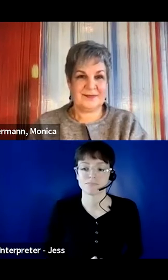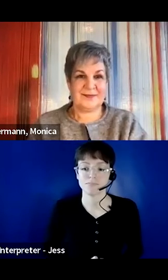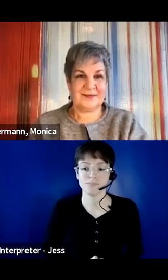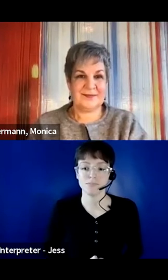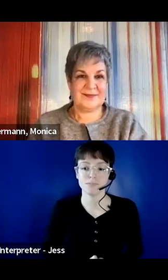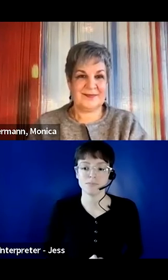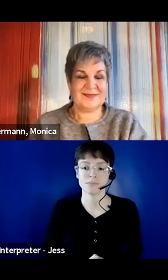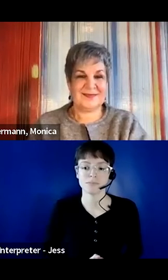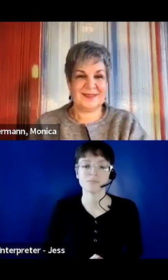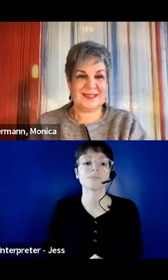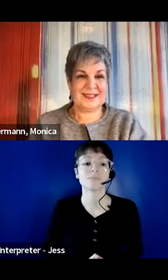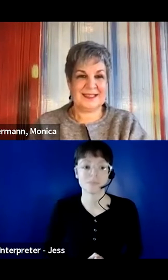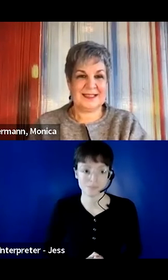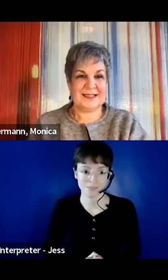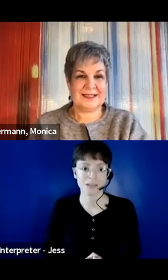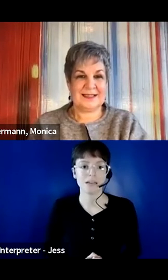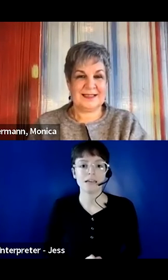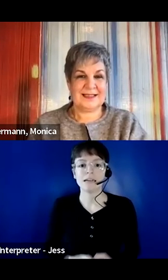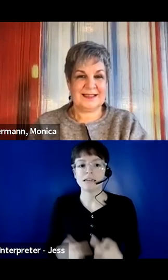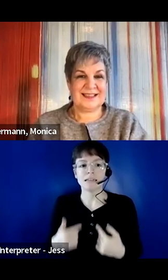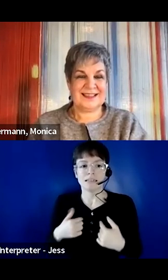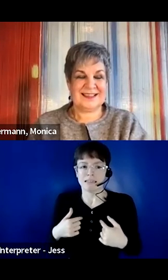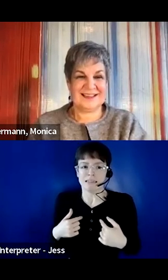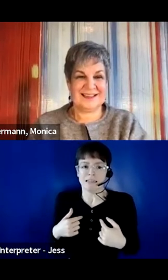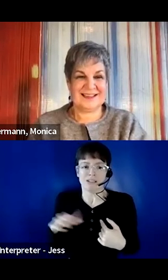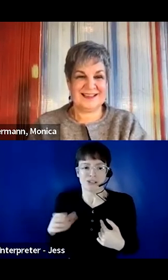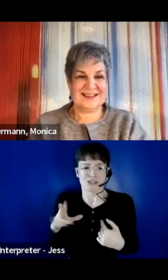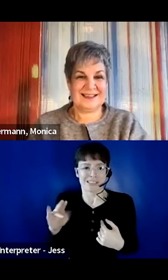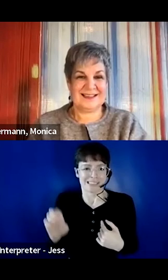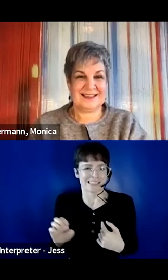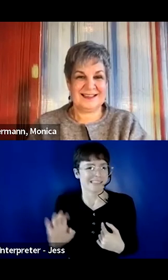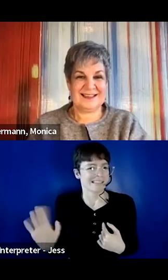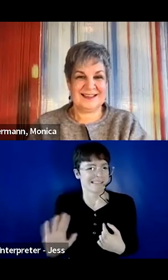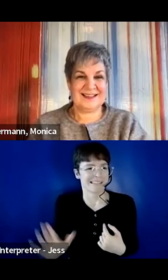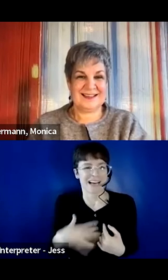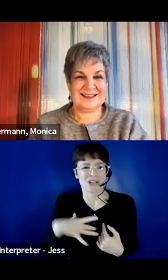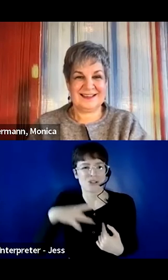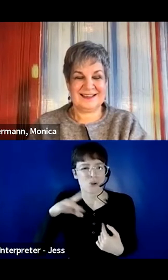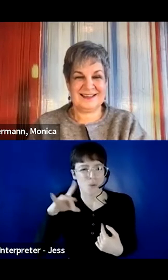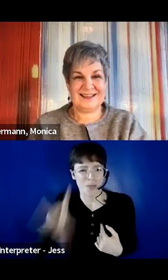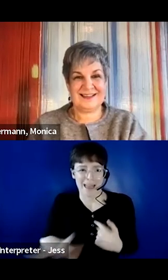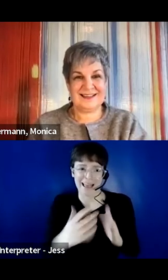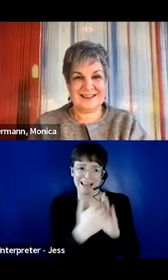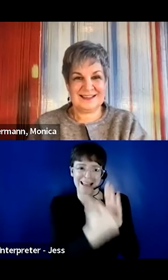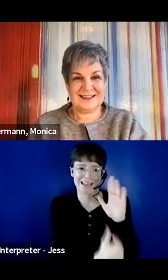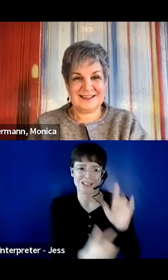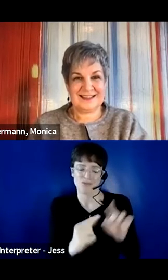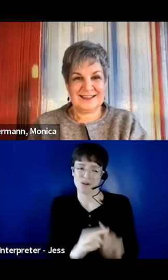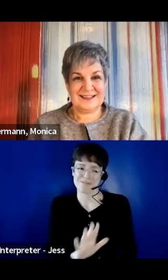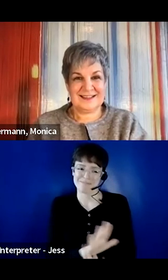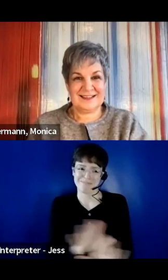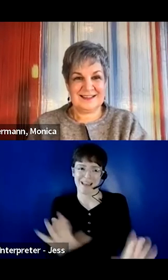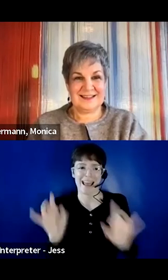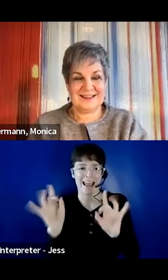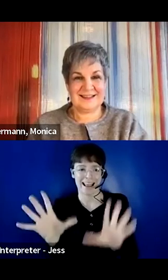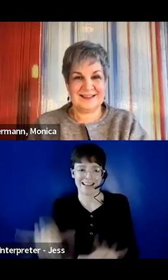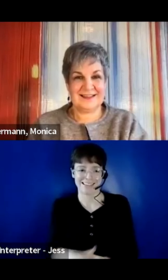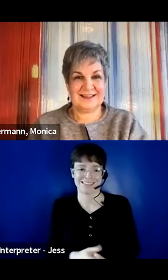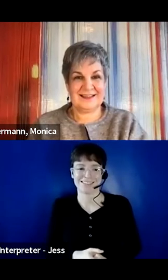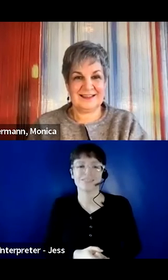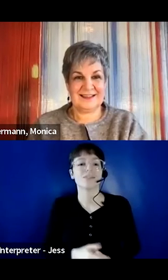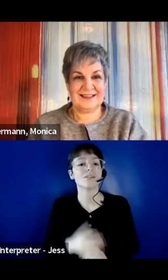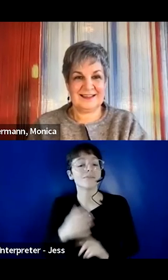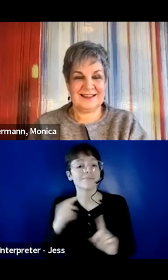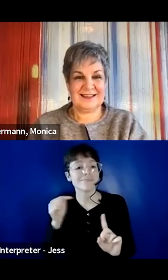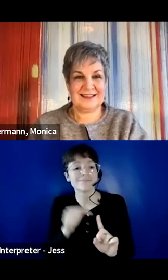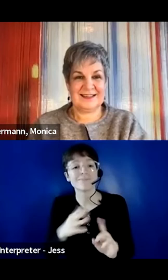I personally despise lists of words. And what I'm going to say is, don't focus so much